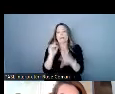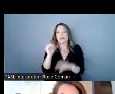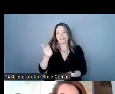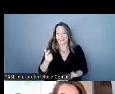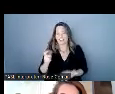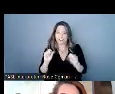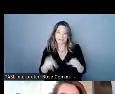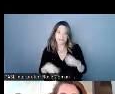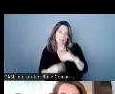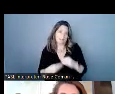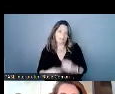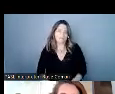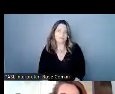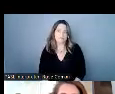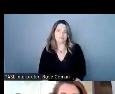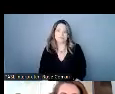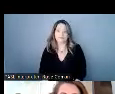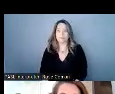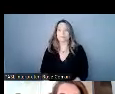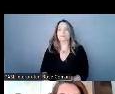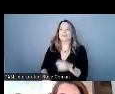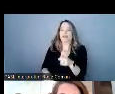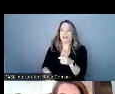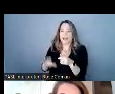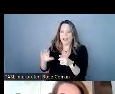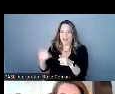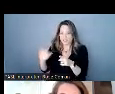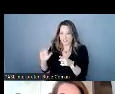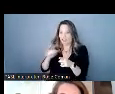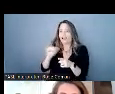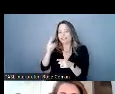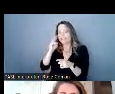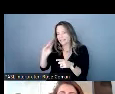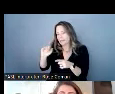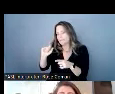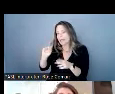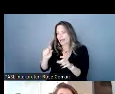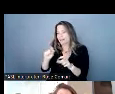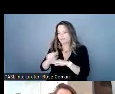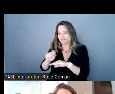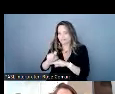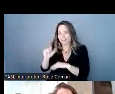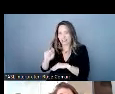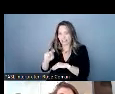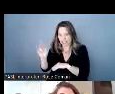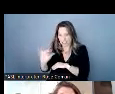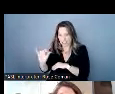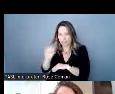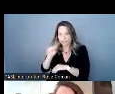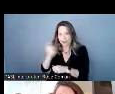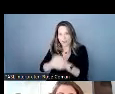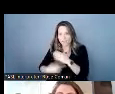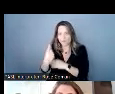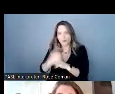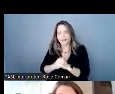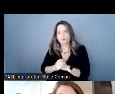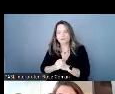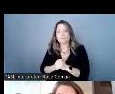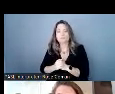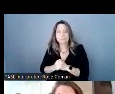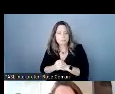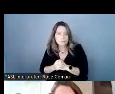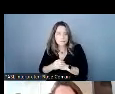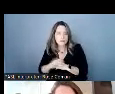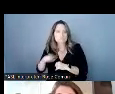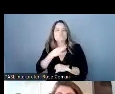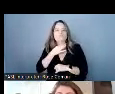and i see that matt has been providing the links for everybody and so does anybody on